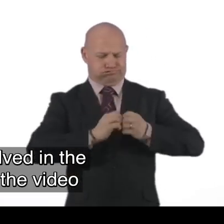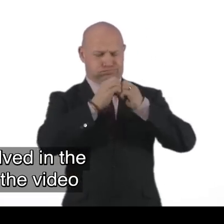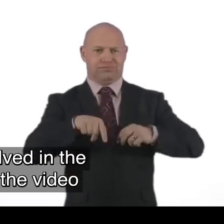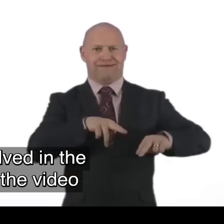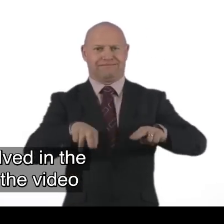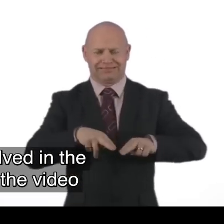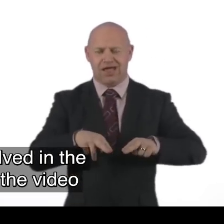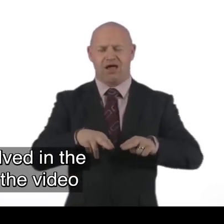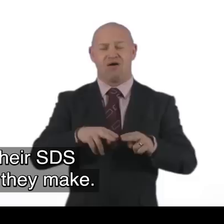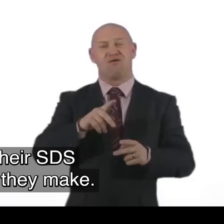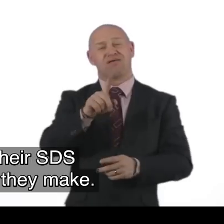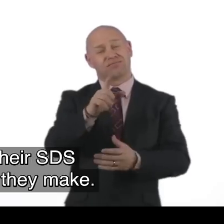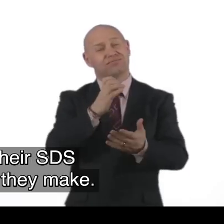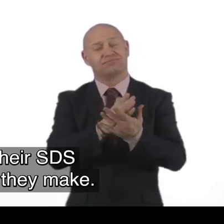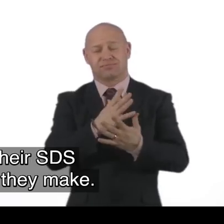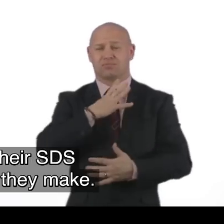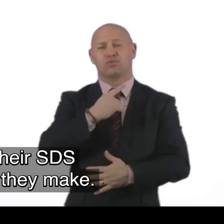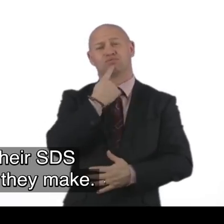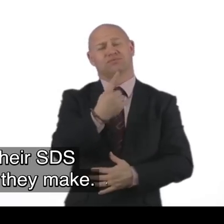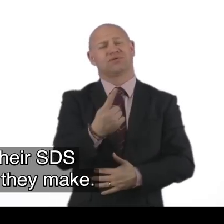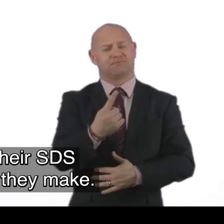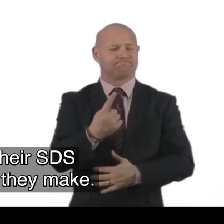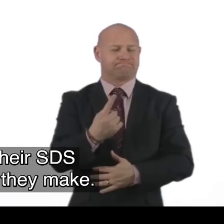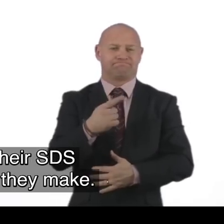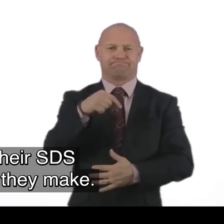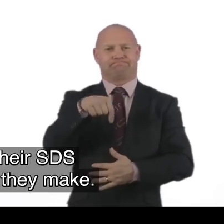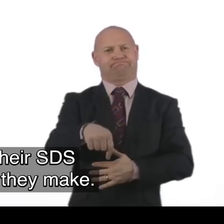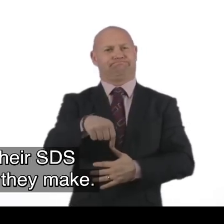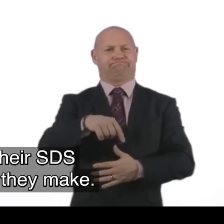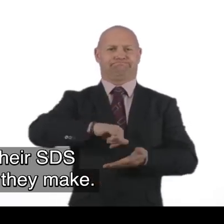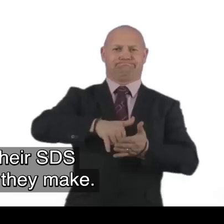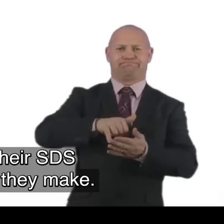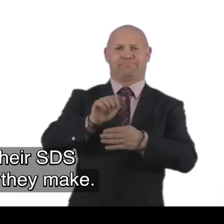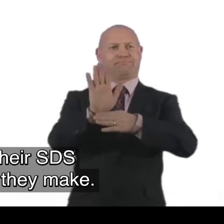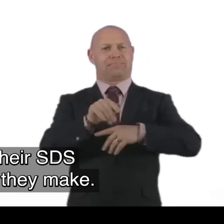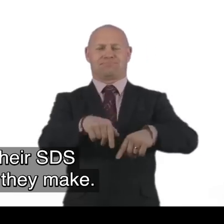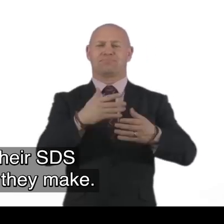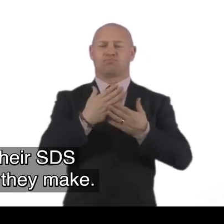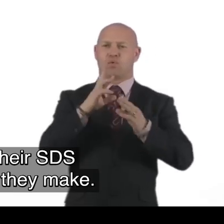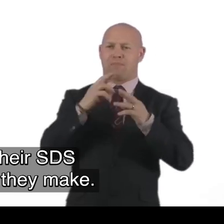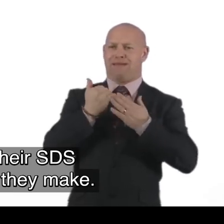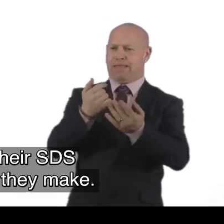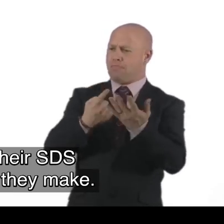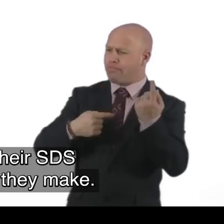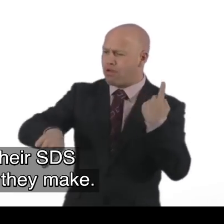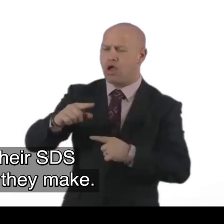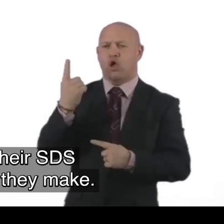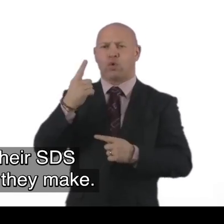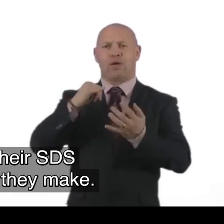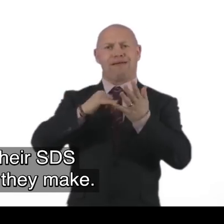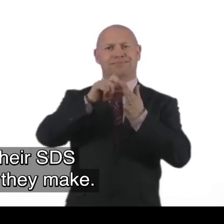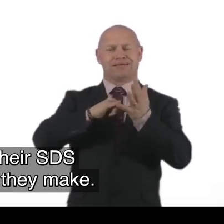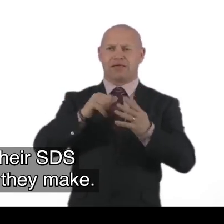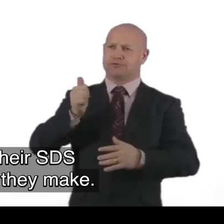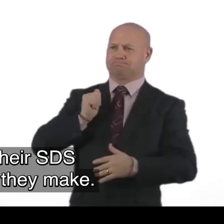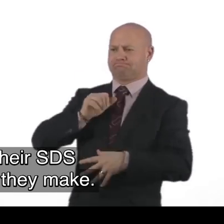And helped us produce the video. I would also. Say that. Hopefully. This video. Helps other people. On their SDS journey.